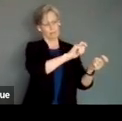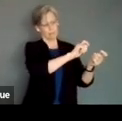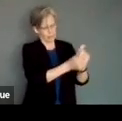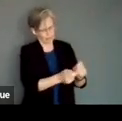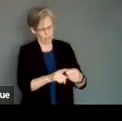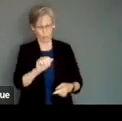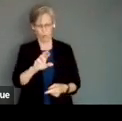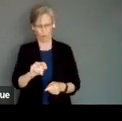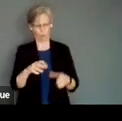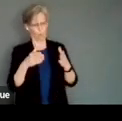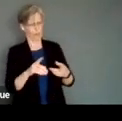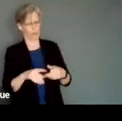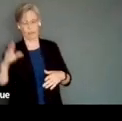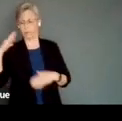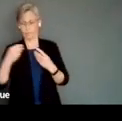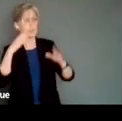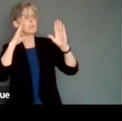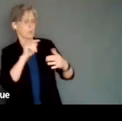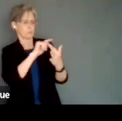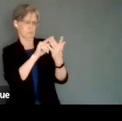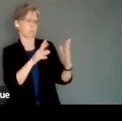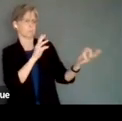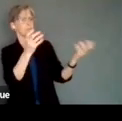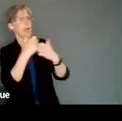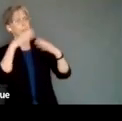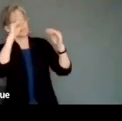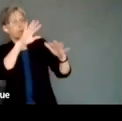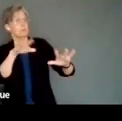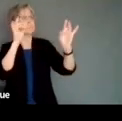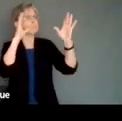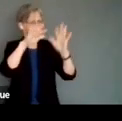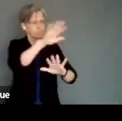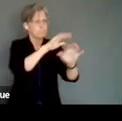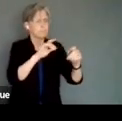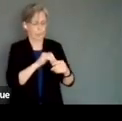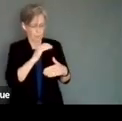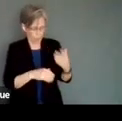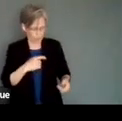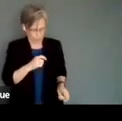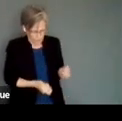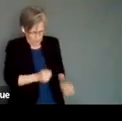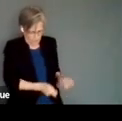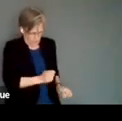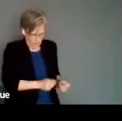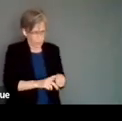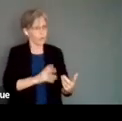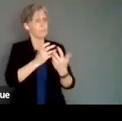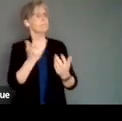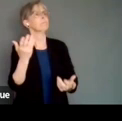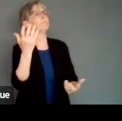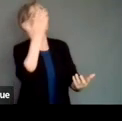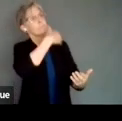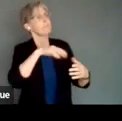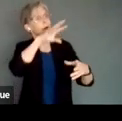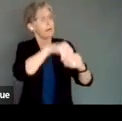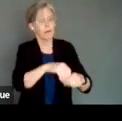can satisfy traditional expectations of what theatre is artistic excellence. So the process is through adaptation. This becomes the